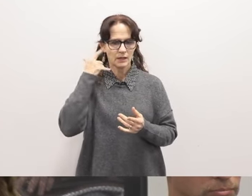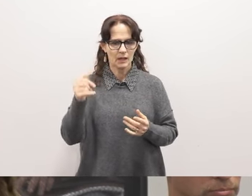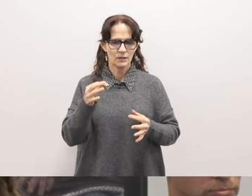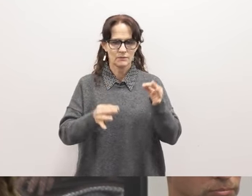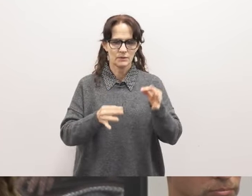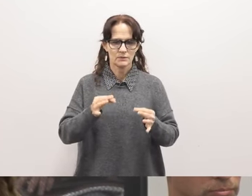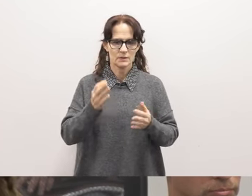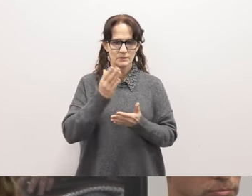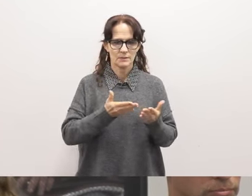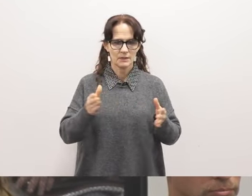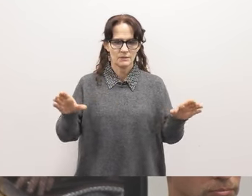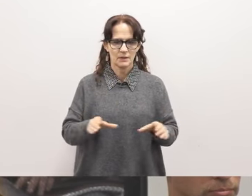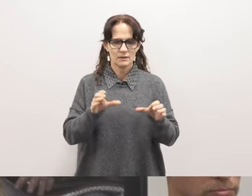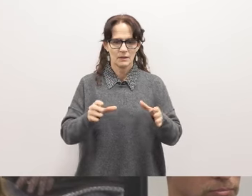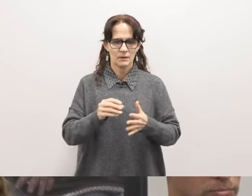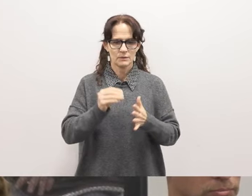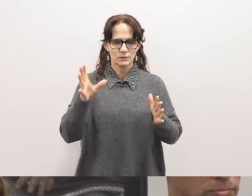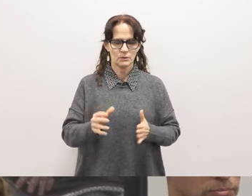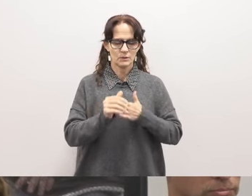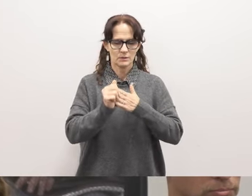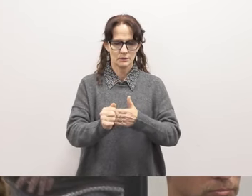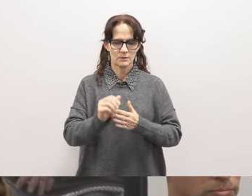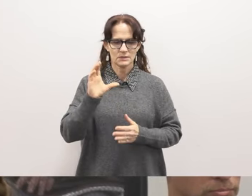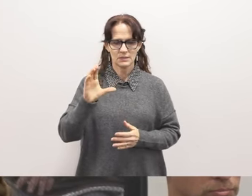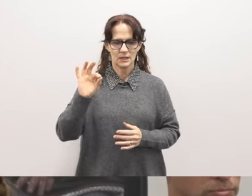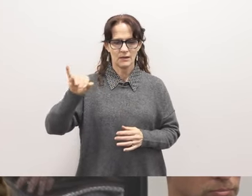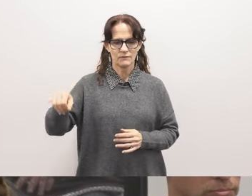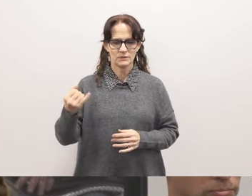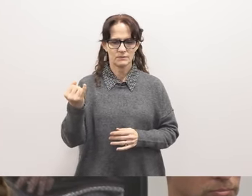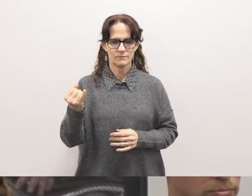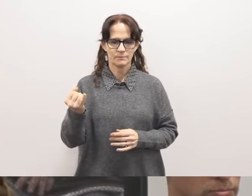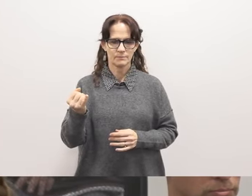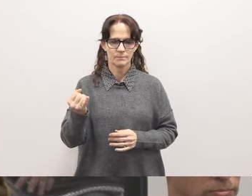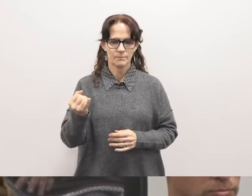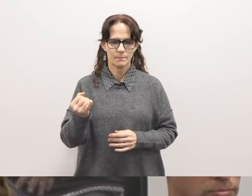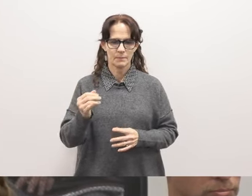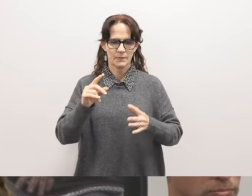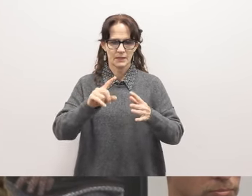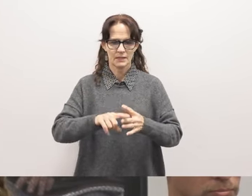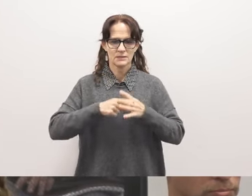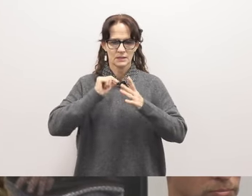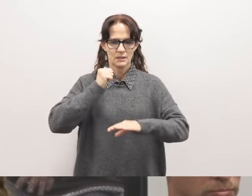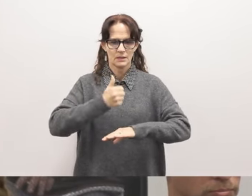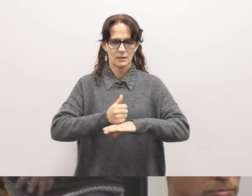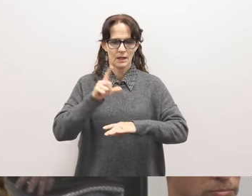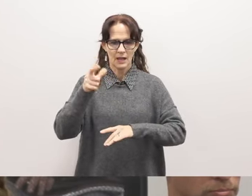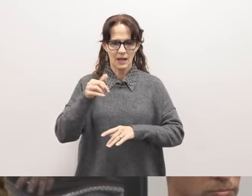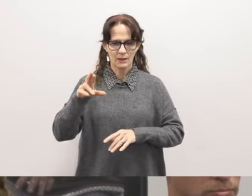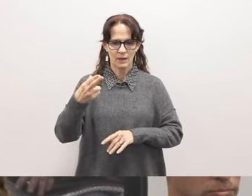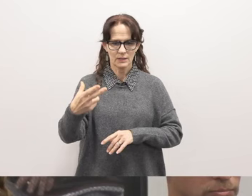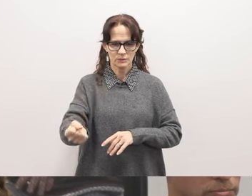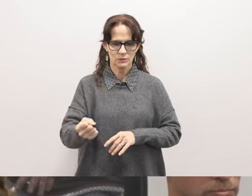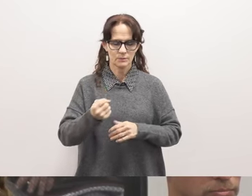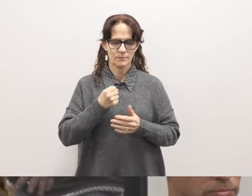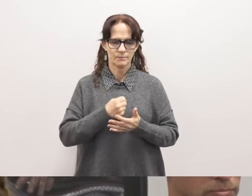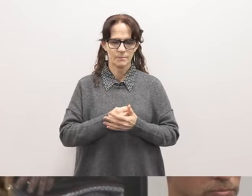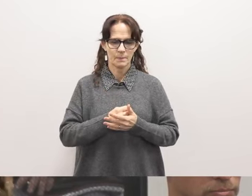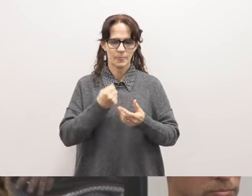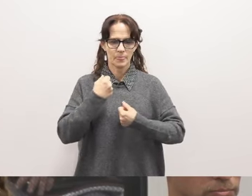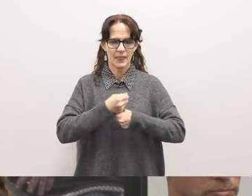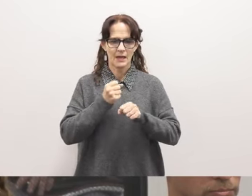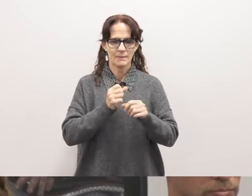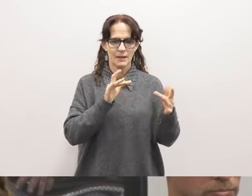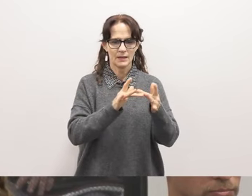some of the things that I've done as a student leader with CFJ are starting the chapter at Lakewood High School, where I made